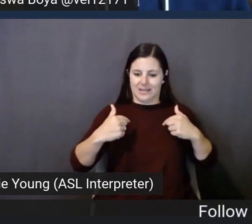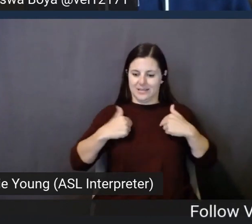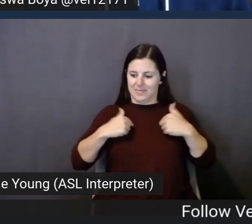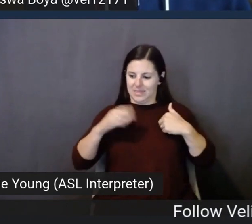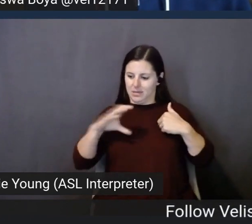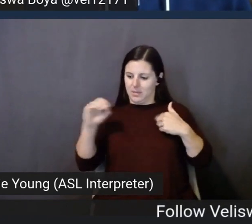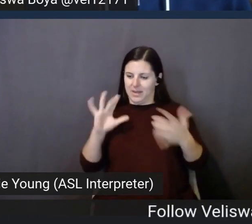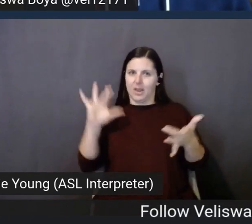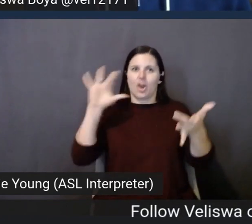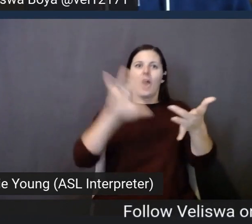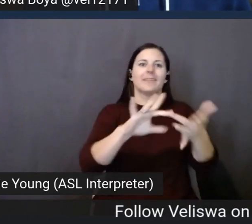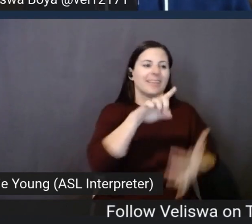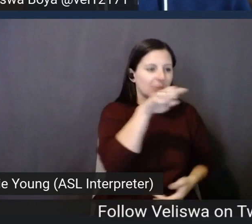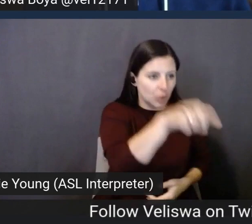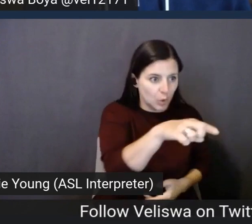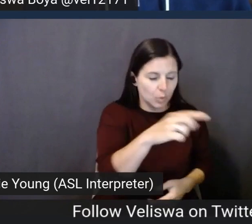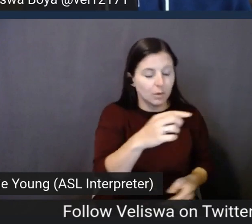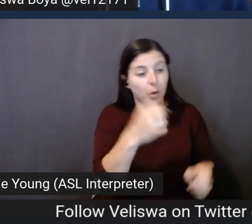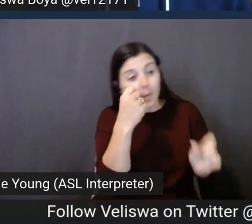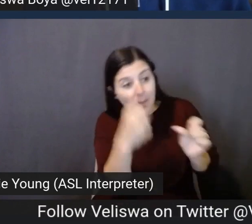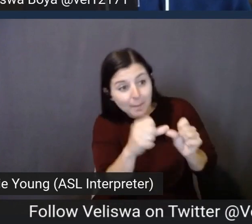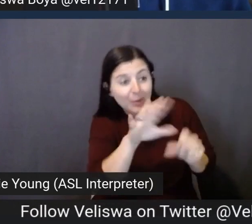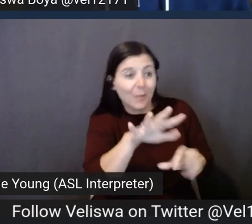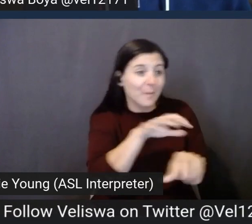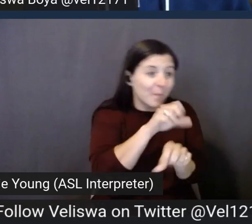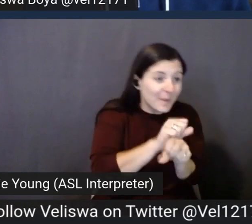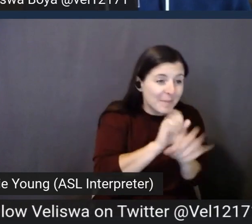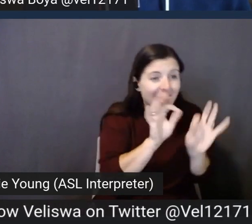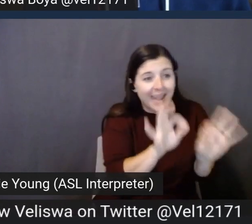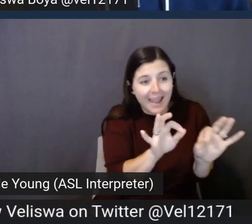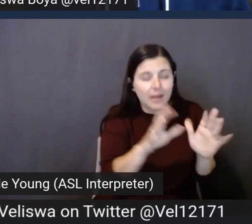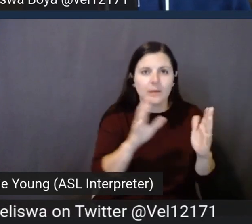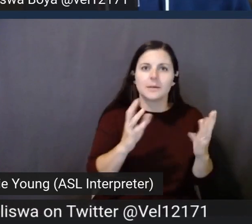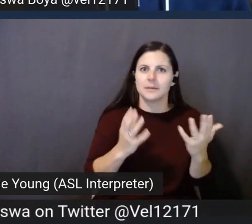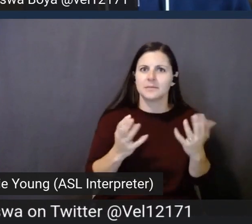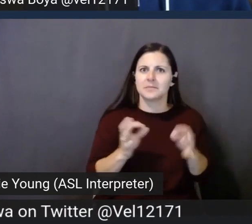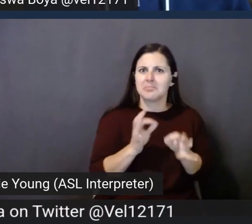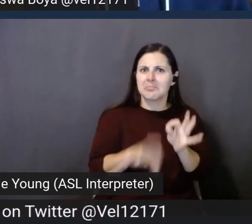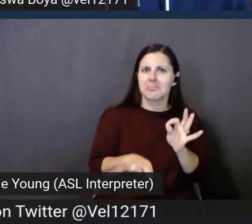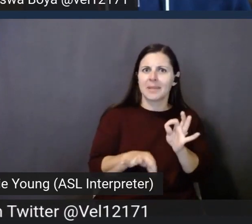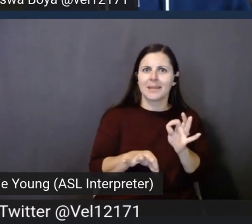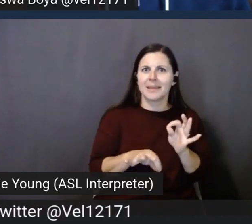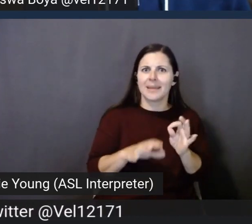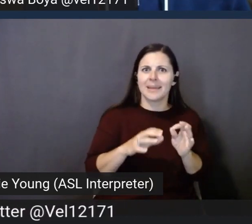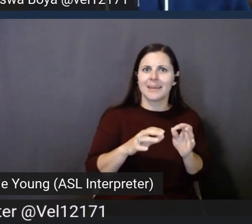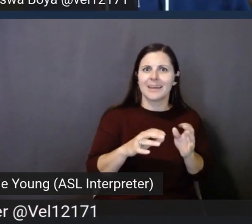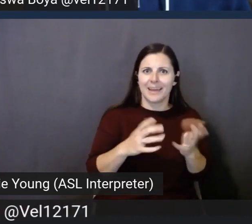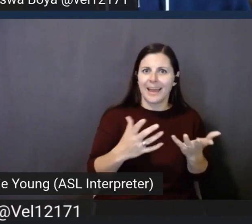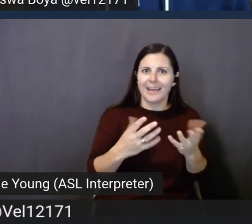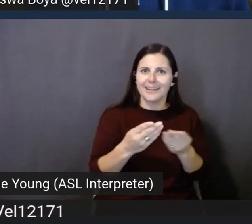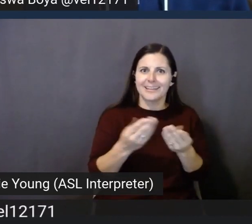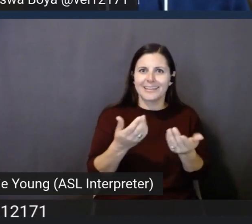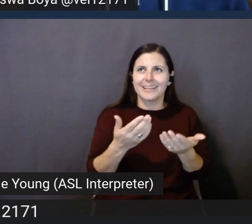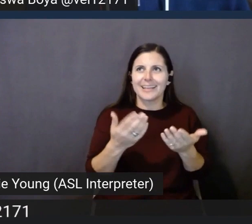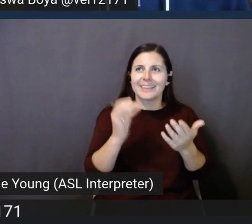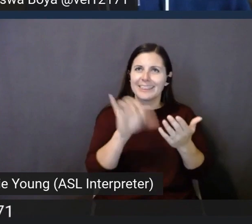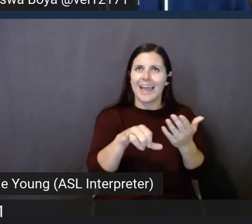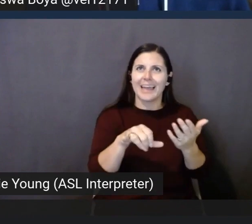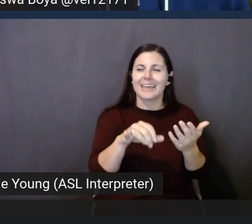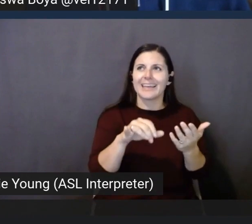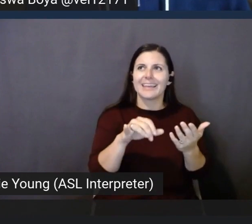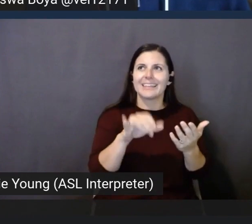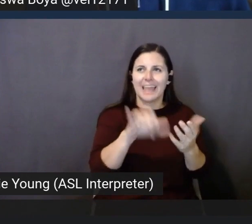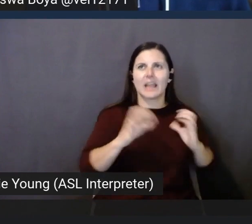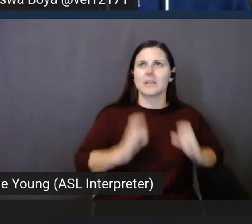appointment. You know, do you need to reschedule? But that's not a problem. But yet, I can totally see how that, having